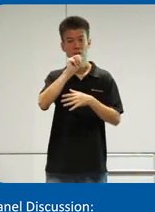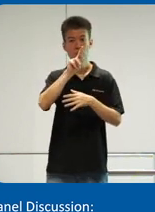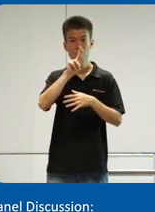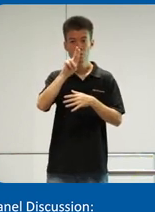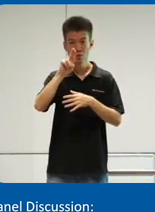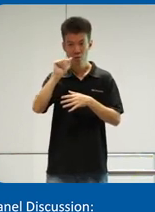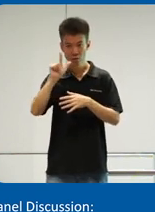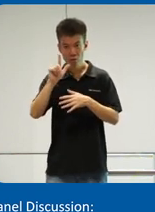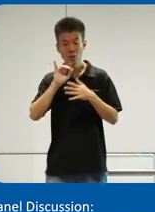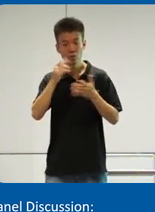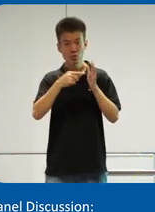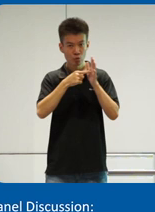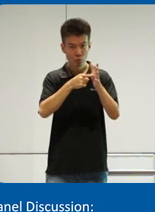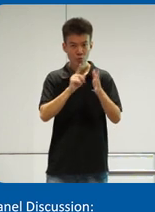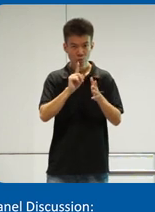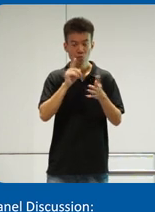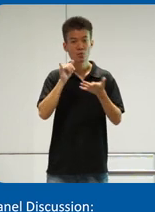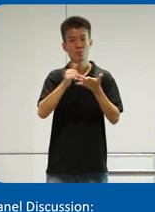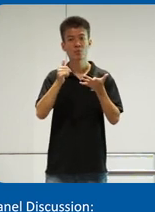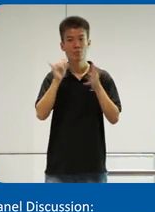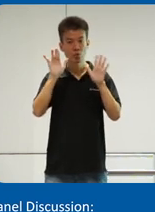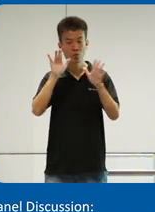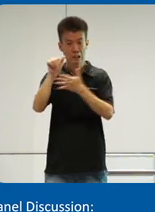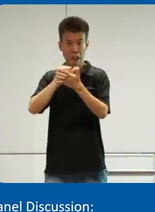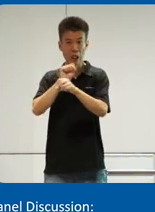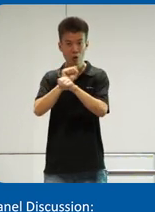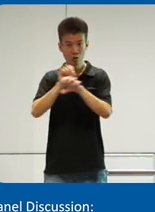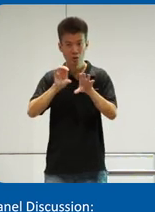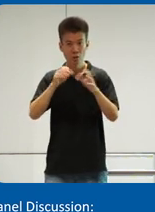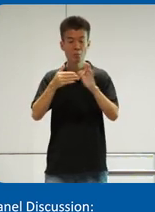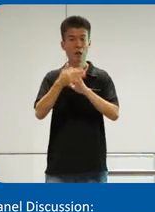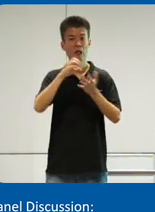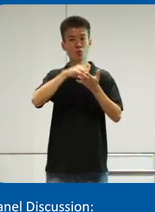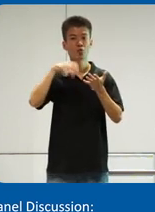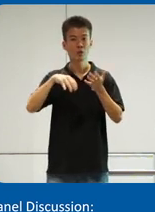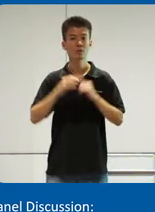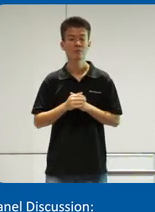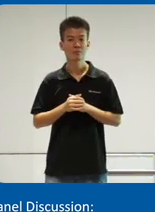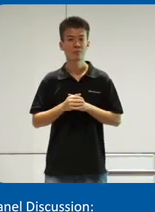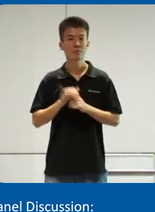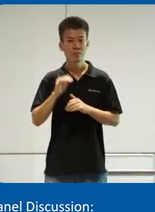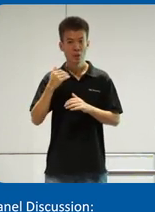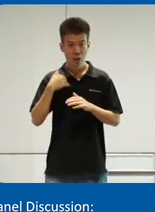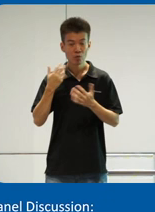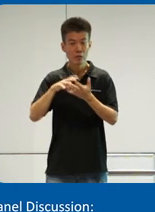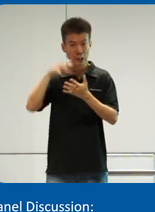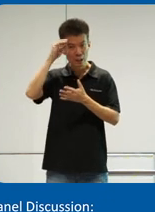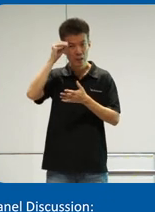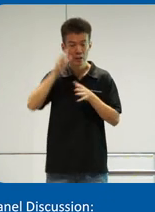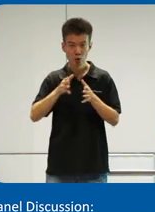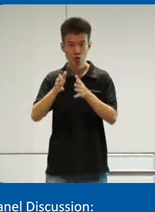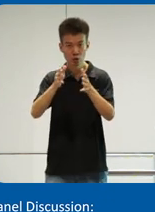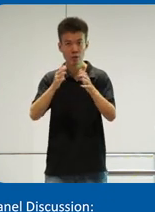that actually showcase the great artwork done by the students. We also have like learning journeys